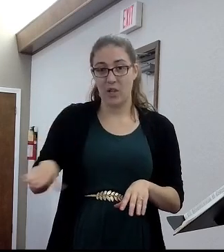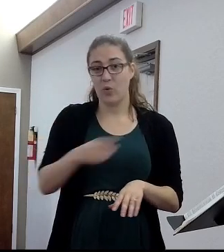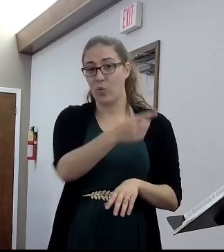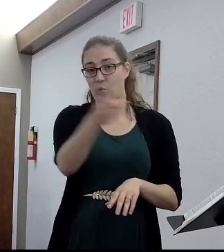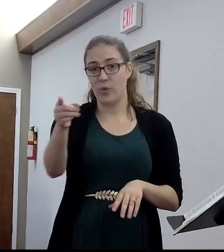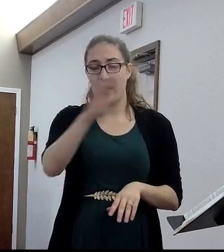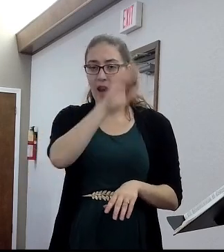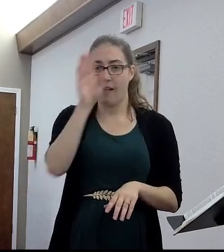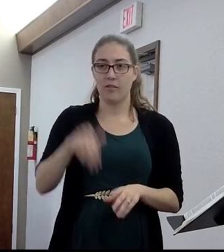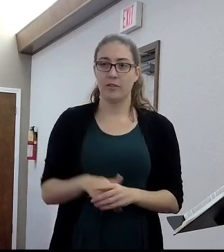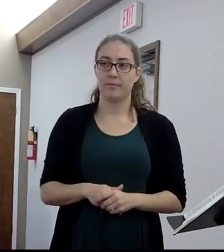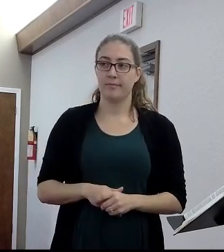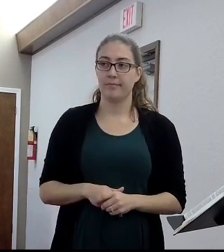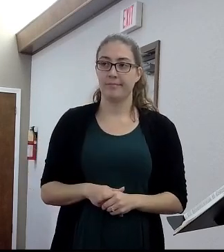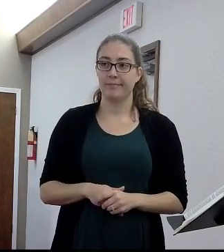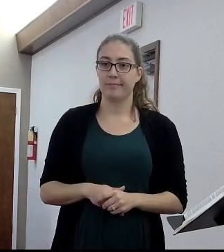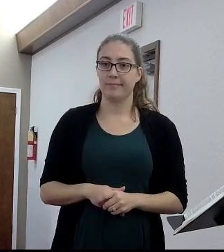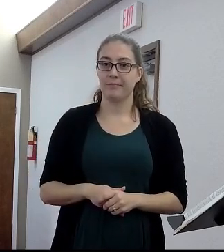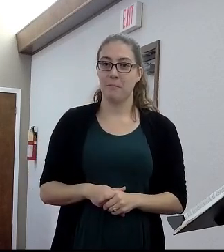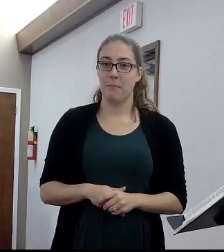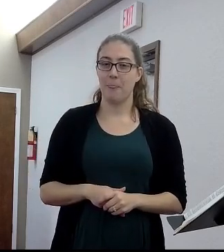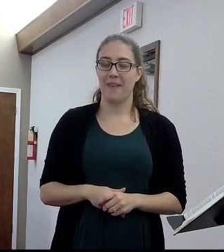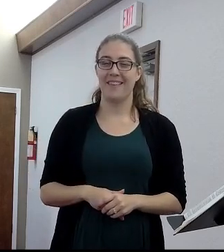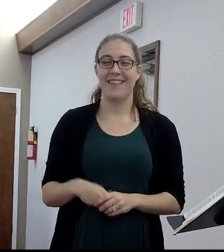I literally got through a sentence on my notes.